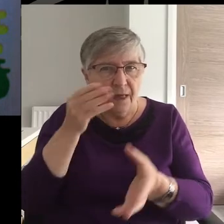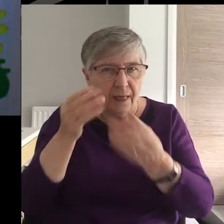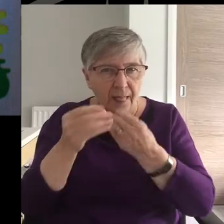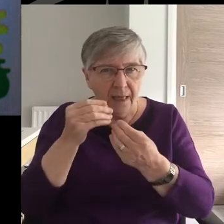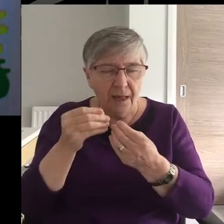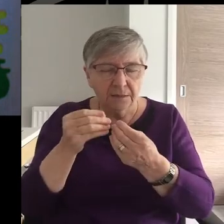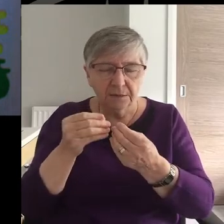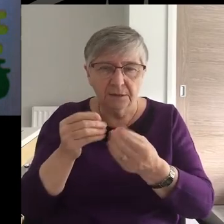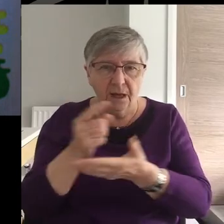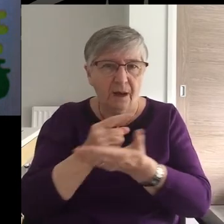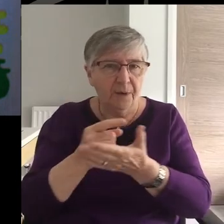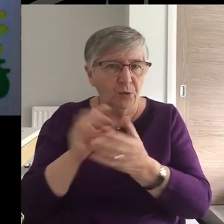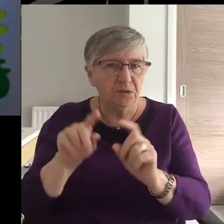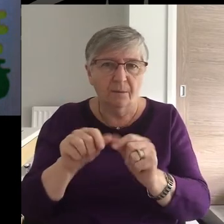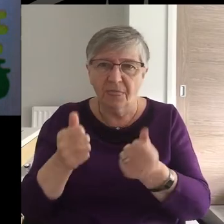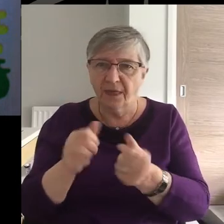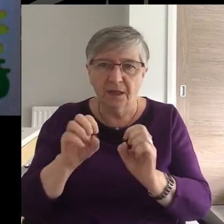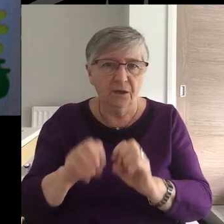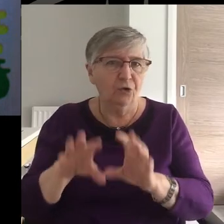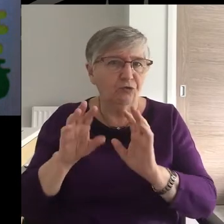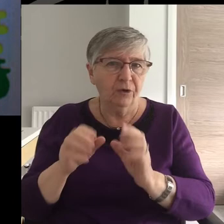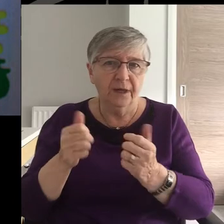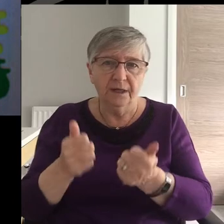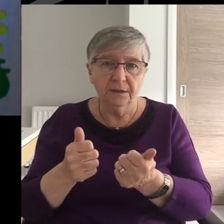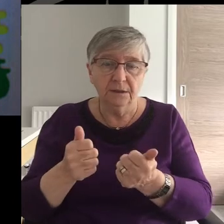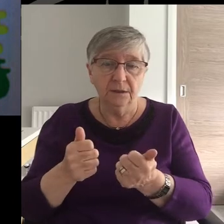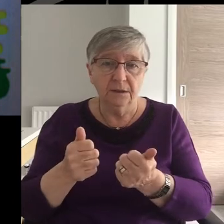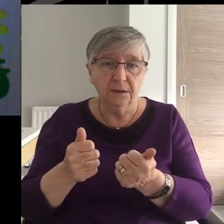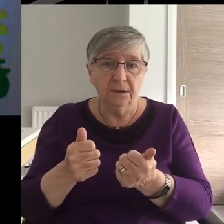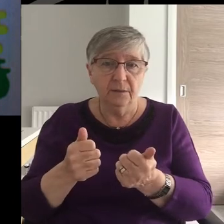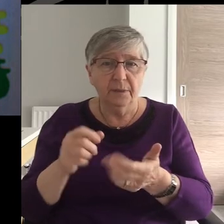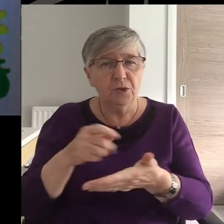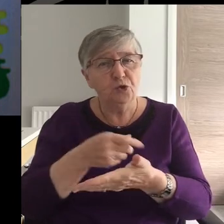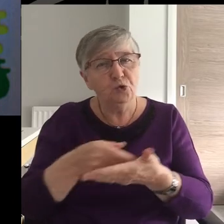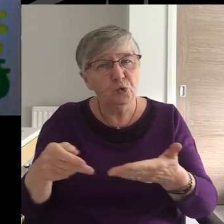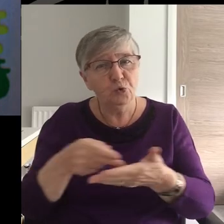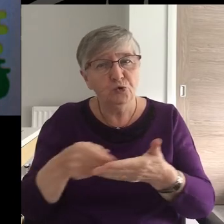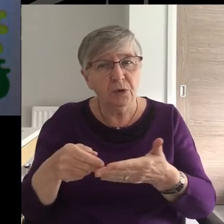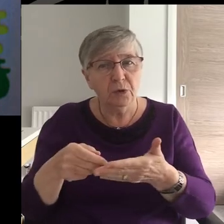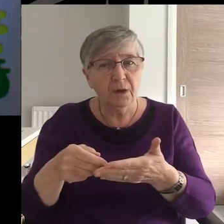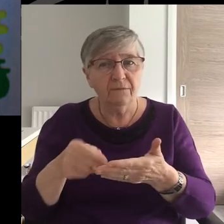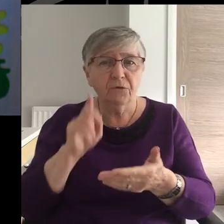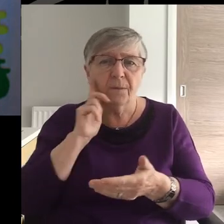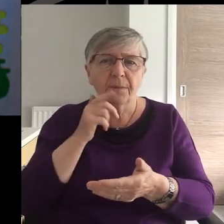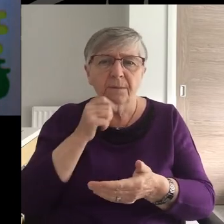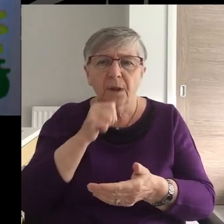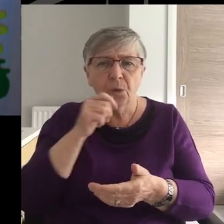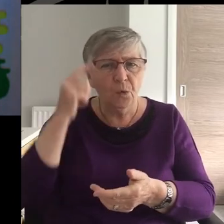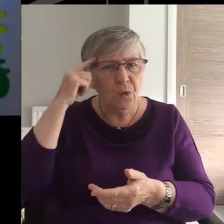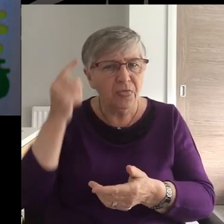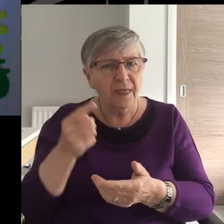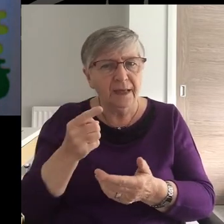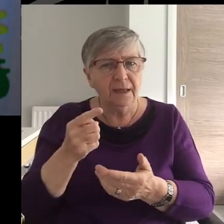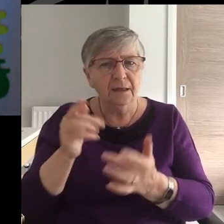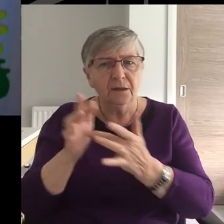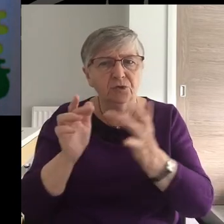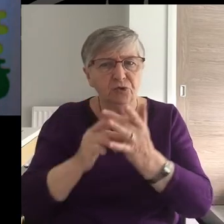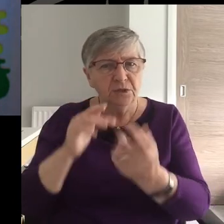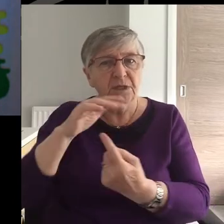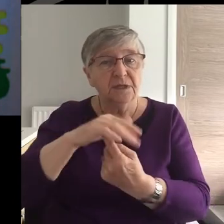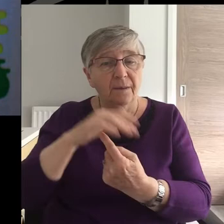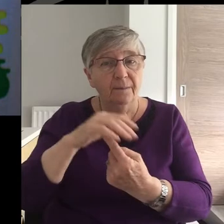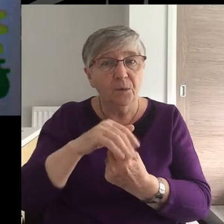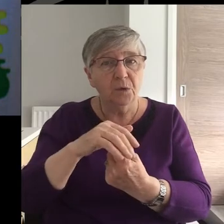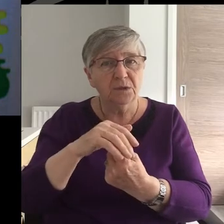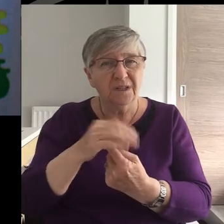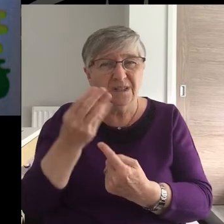greatness. But it's quite common for those who consider him truly important to include others who seem to